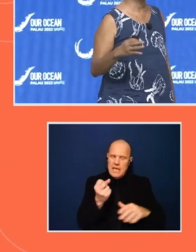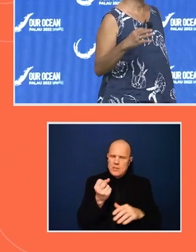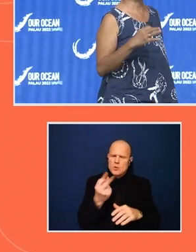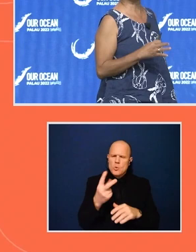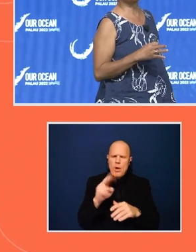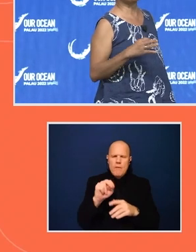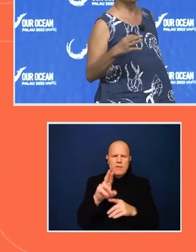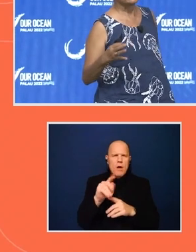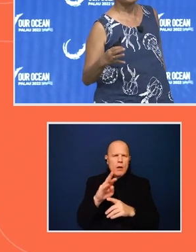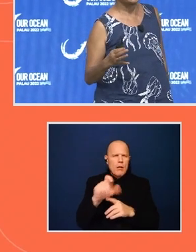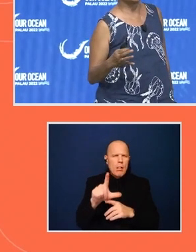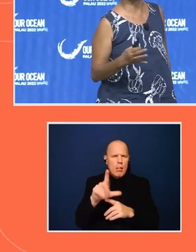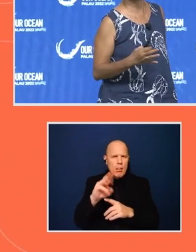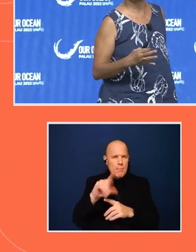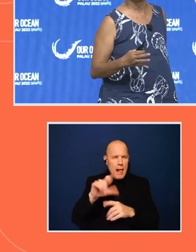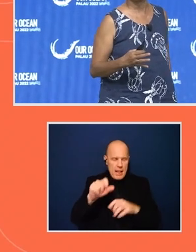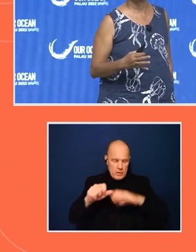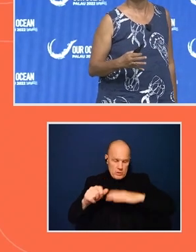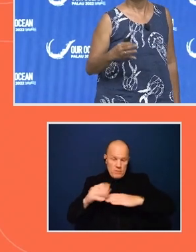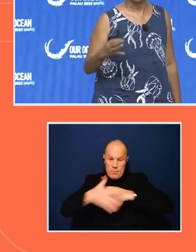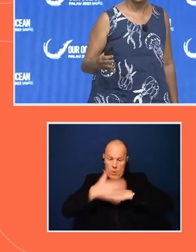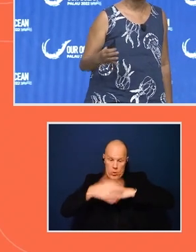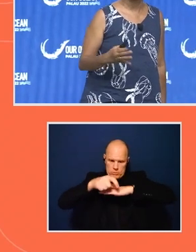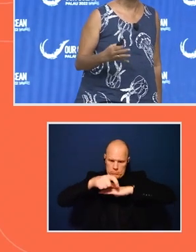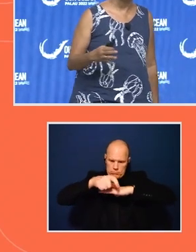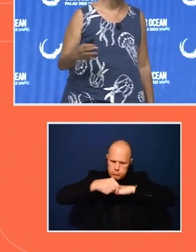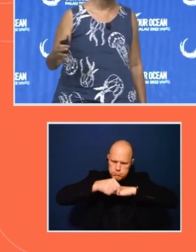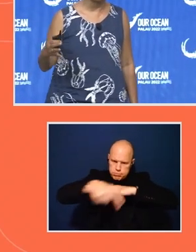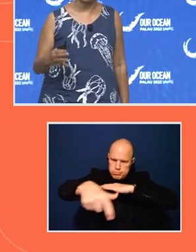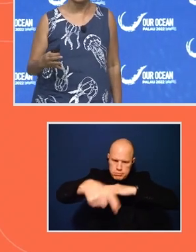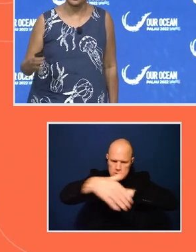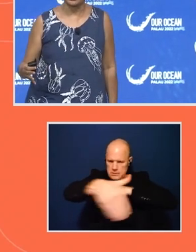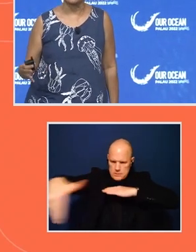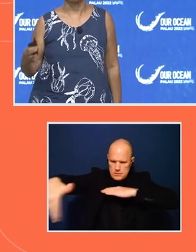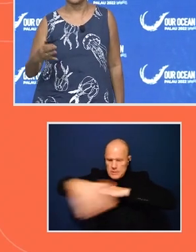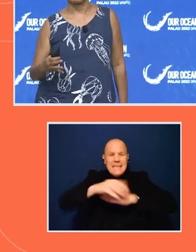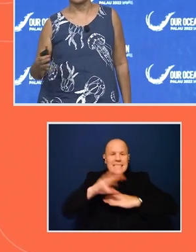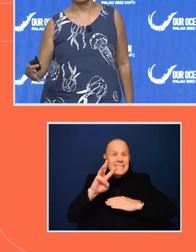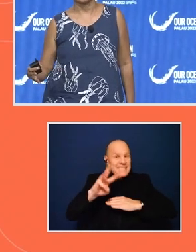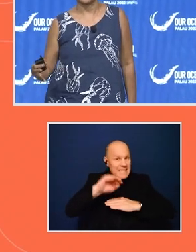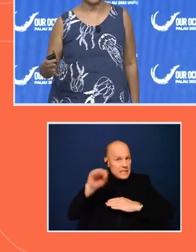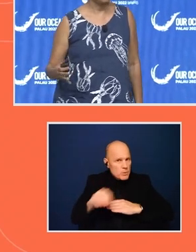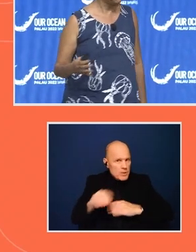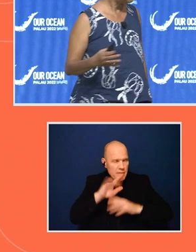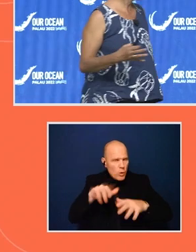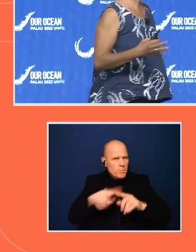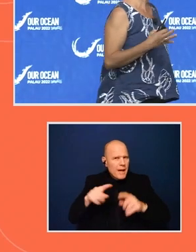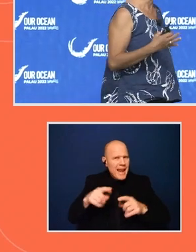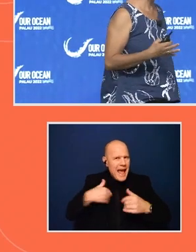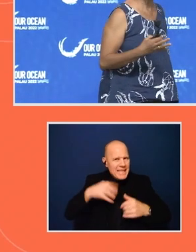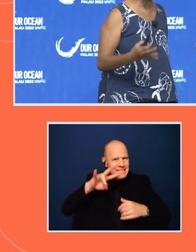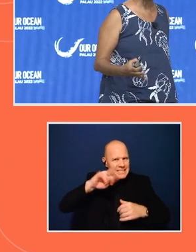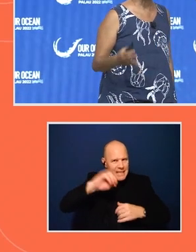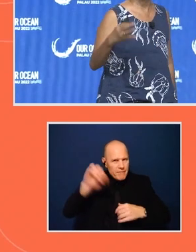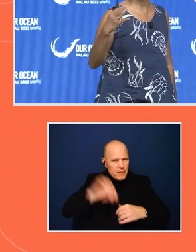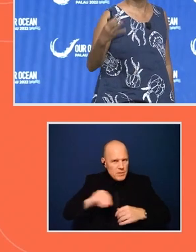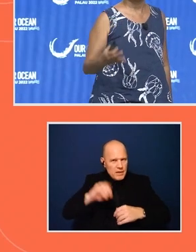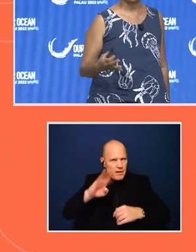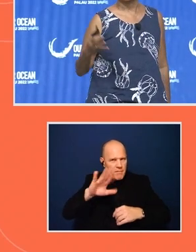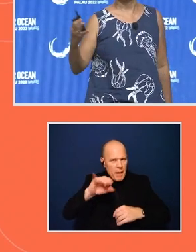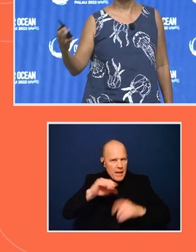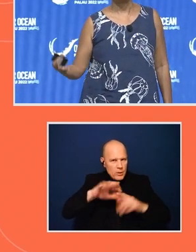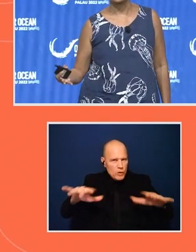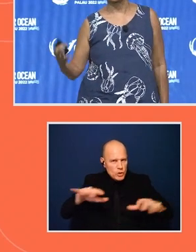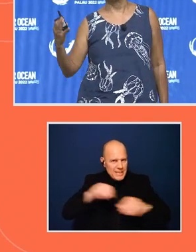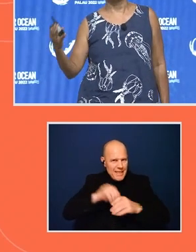of ocean, just makes up 6% of the ocean, but actually home to 70% of its biodiversity. At the same time, this is